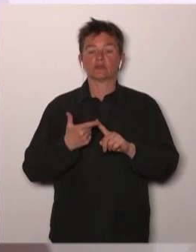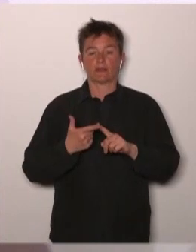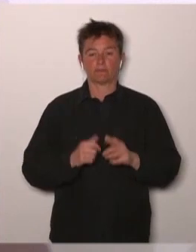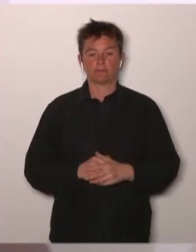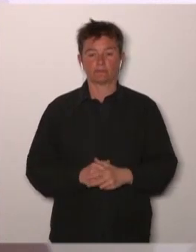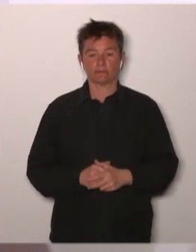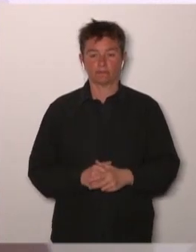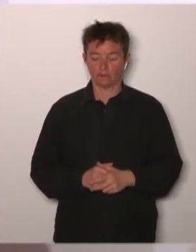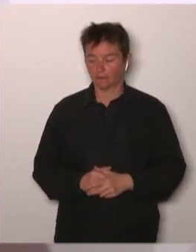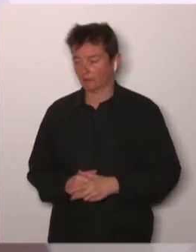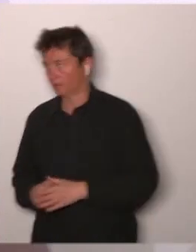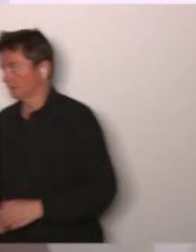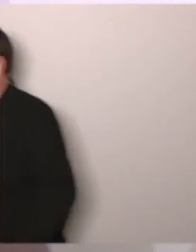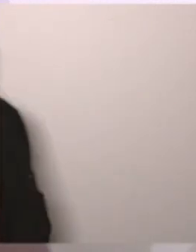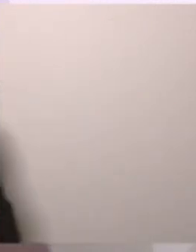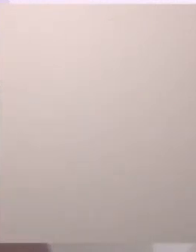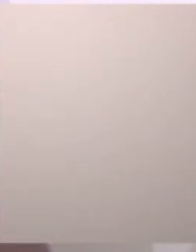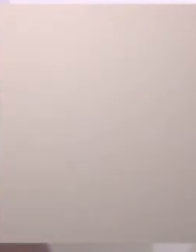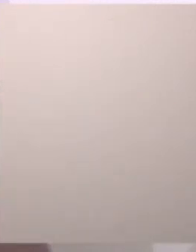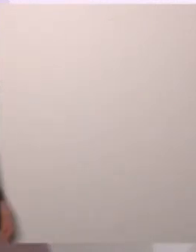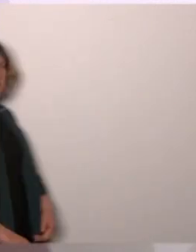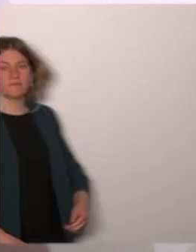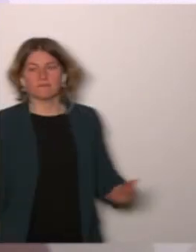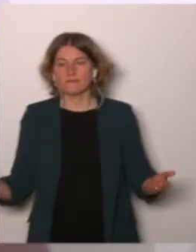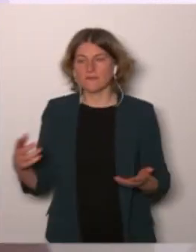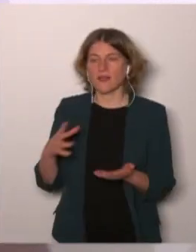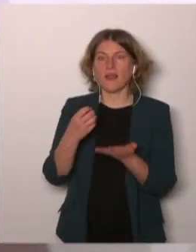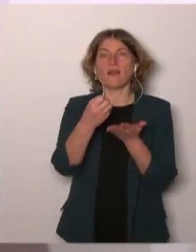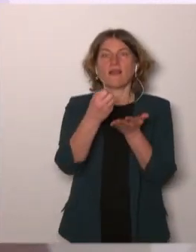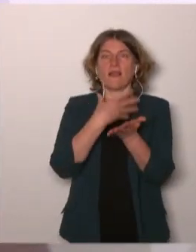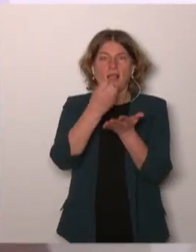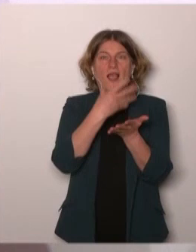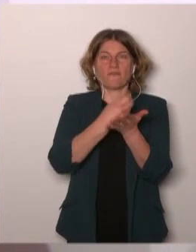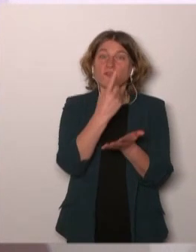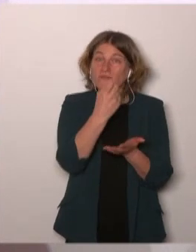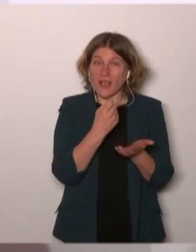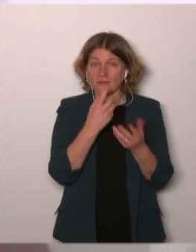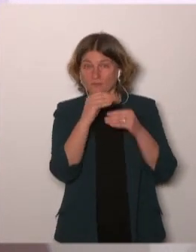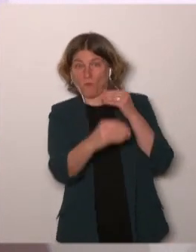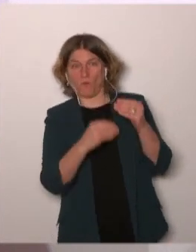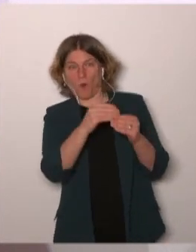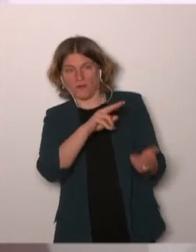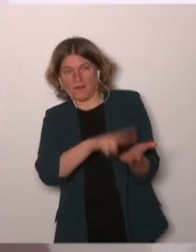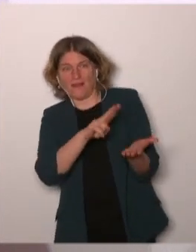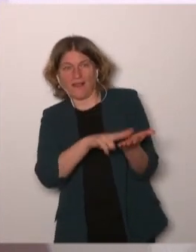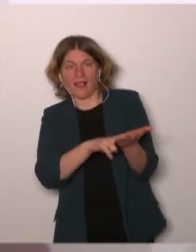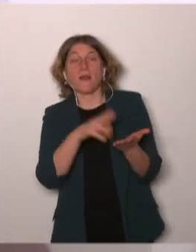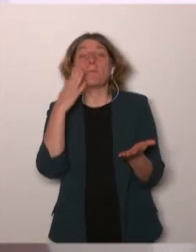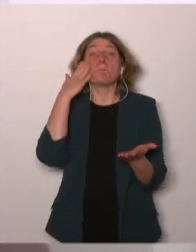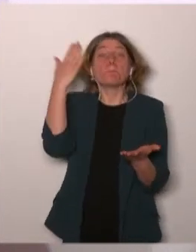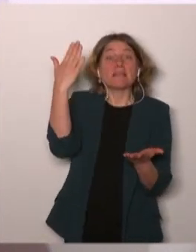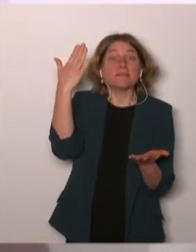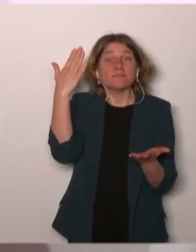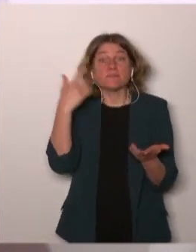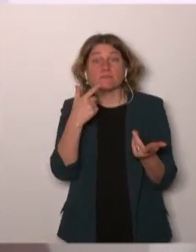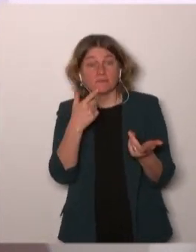there is real world data if you collect real data in an observatory manner an observational manner just because you